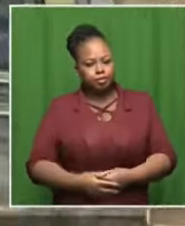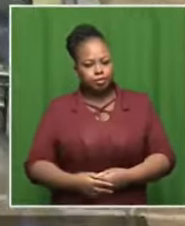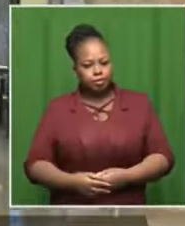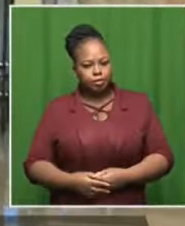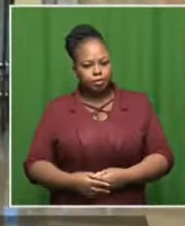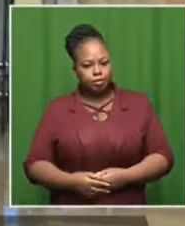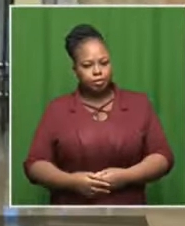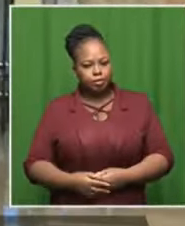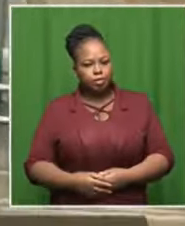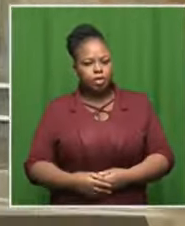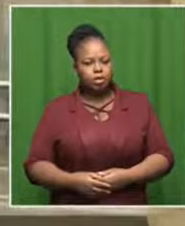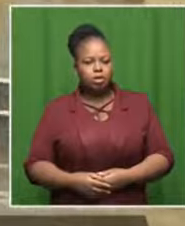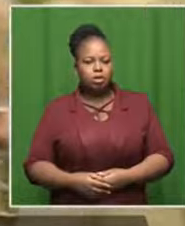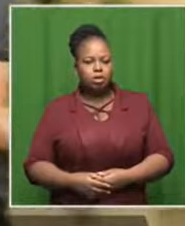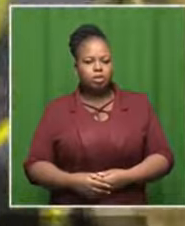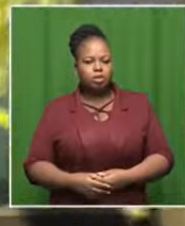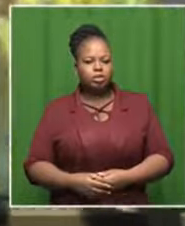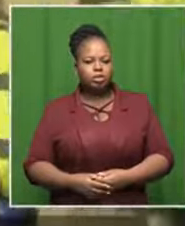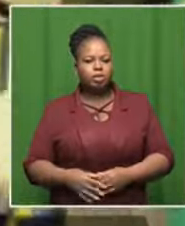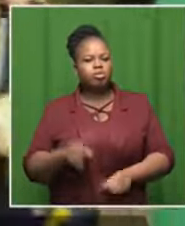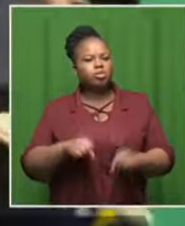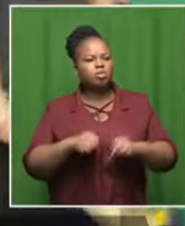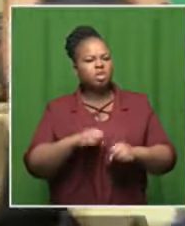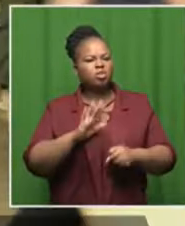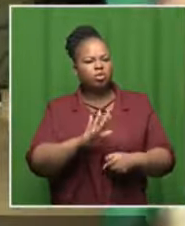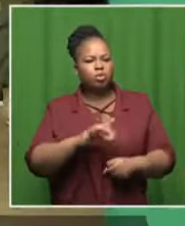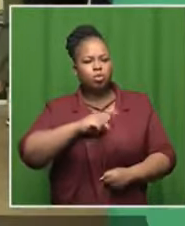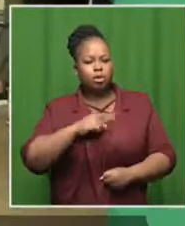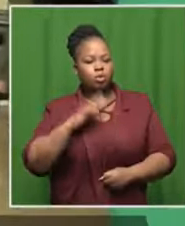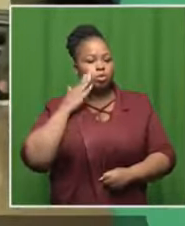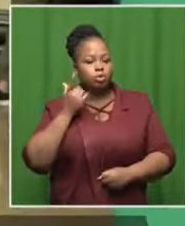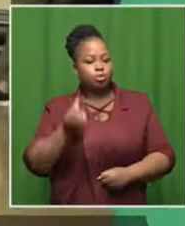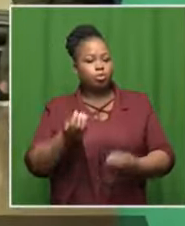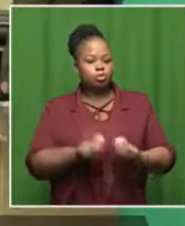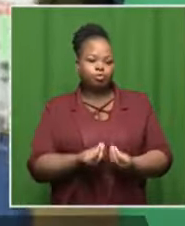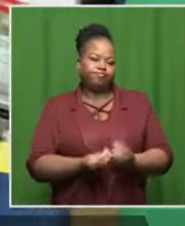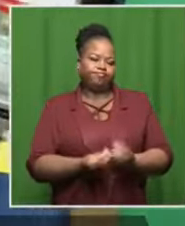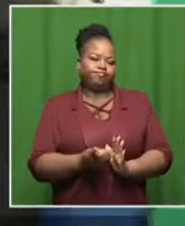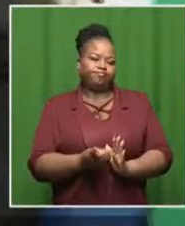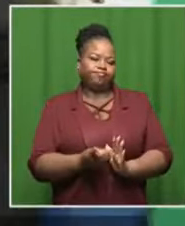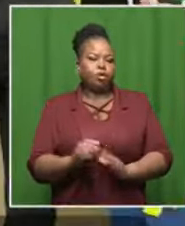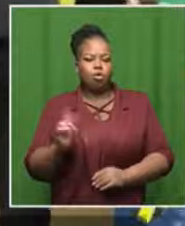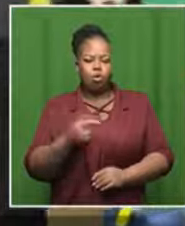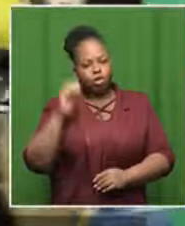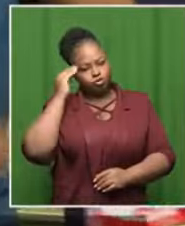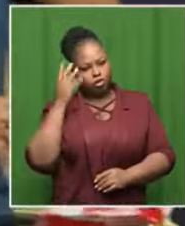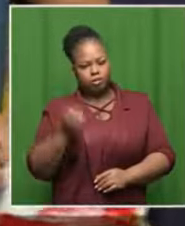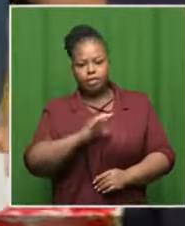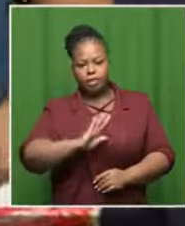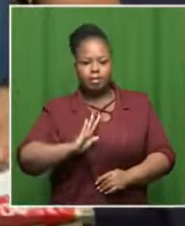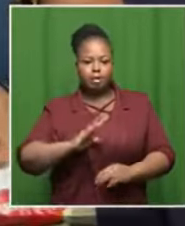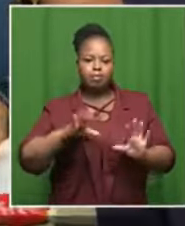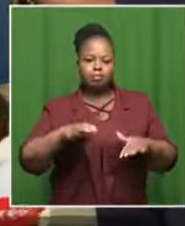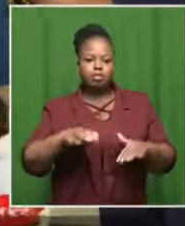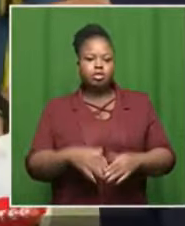yet well firstly you know when you when you when you do development of something everybody's interim so the board that we